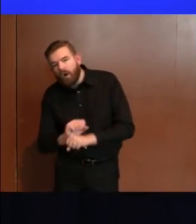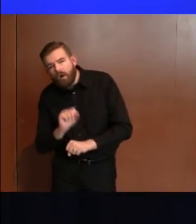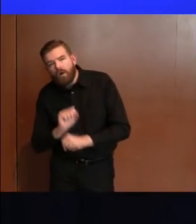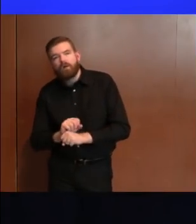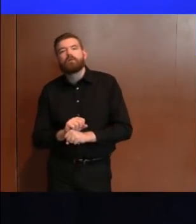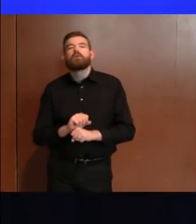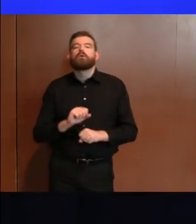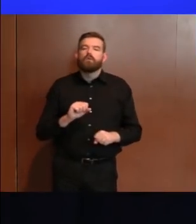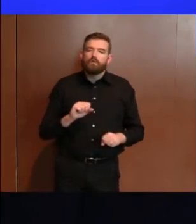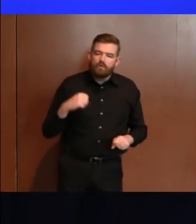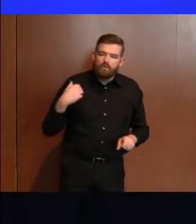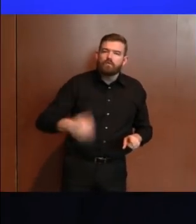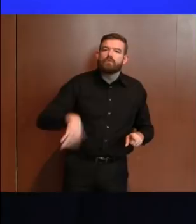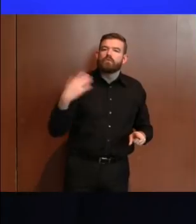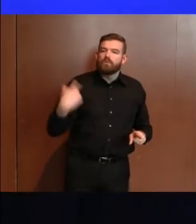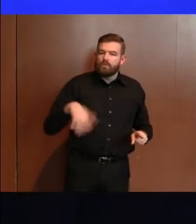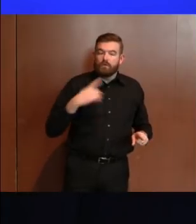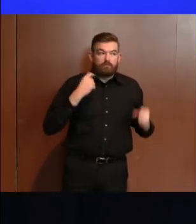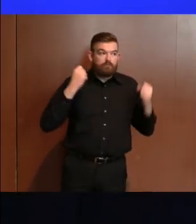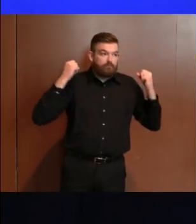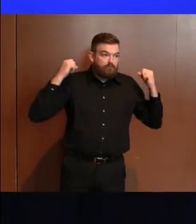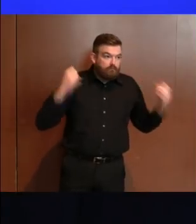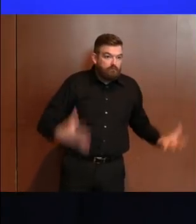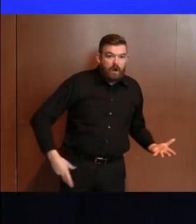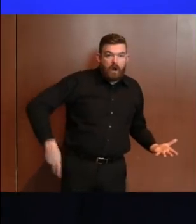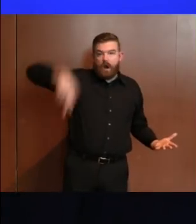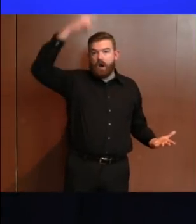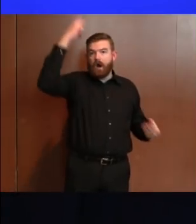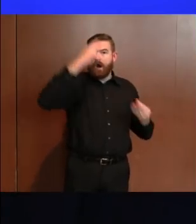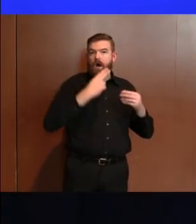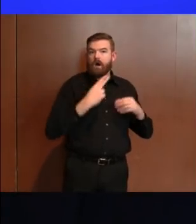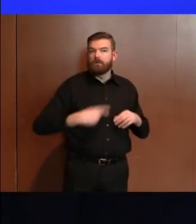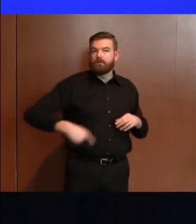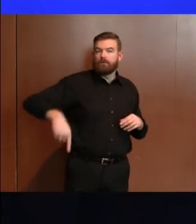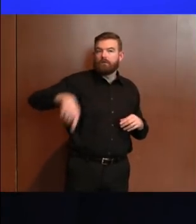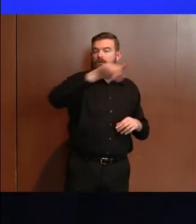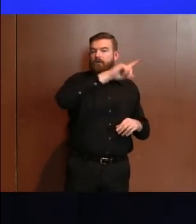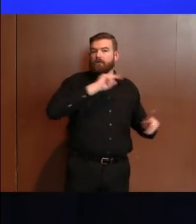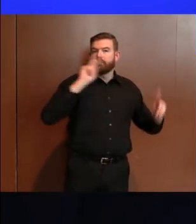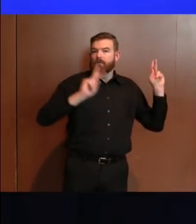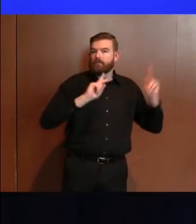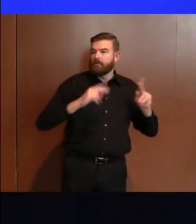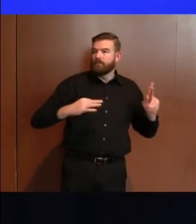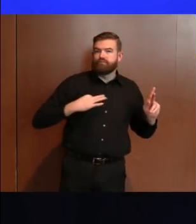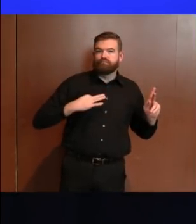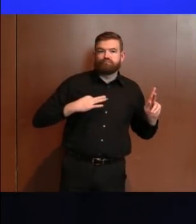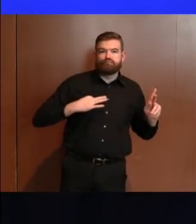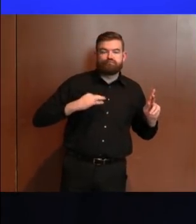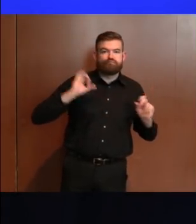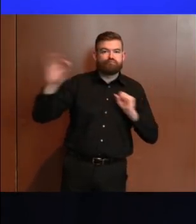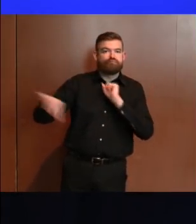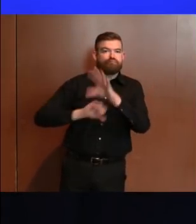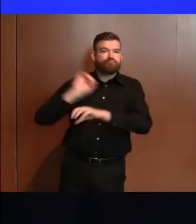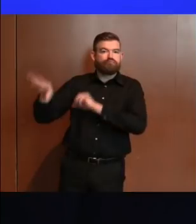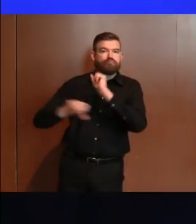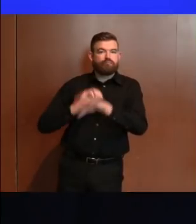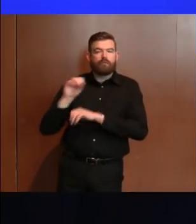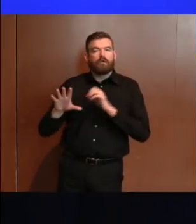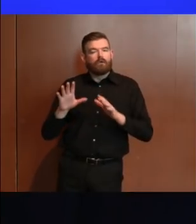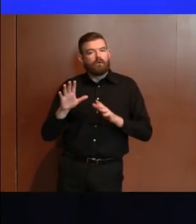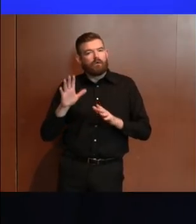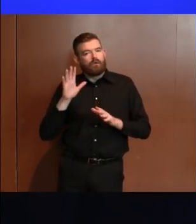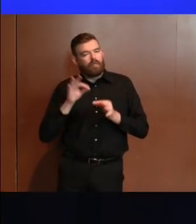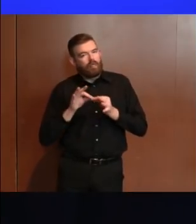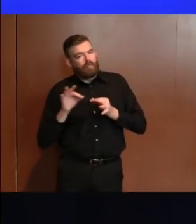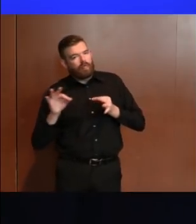filed, there may be a delay in processing the back date, but they will be paid for each week they are eligible for benefits, no matter when the